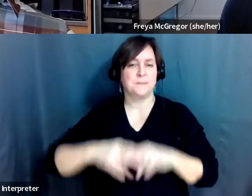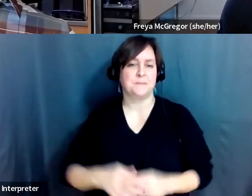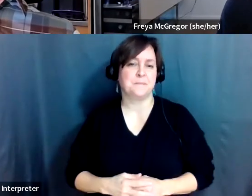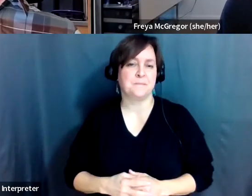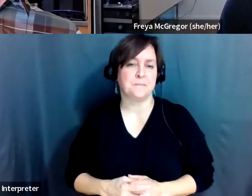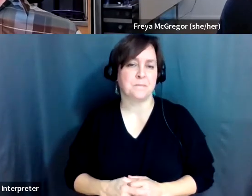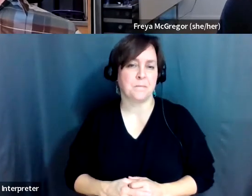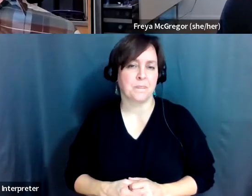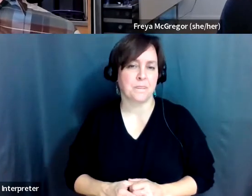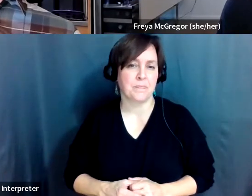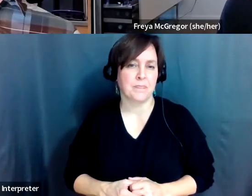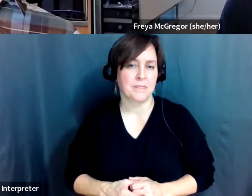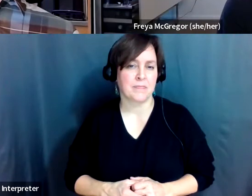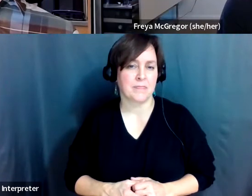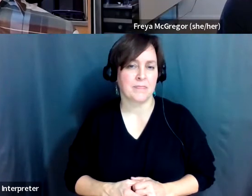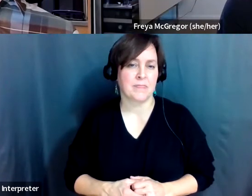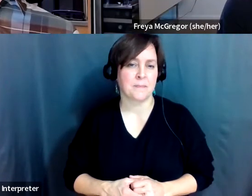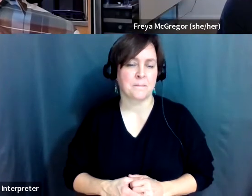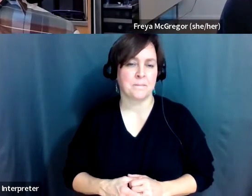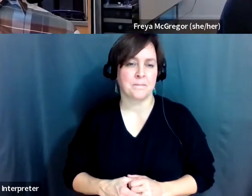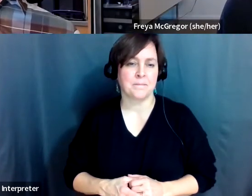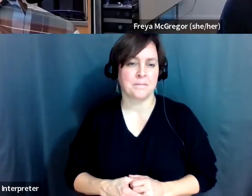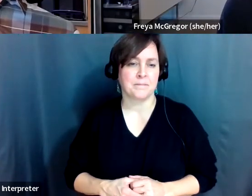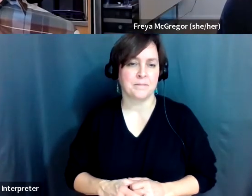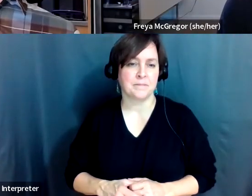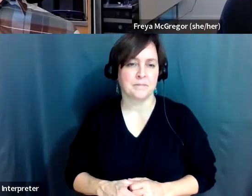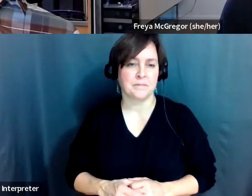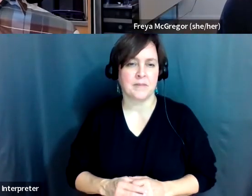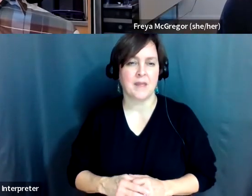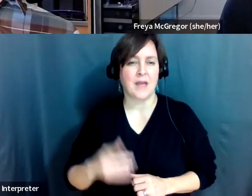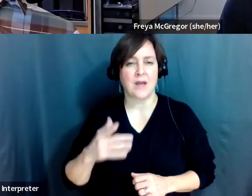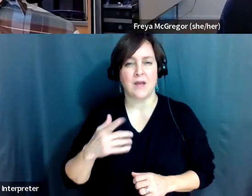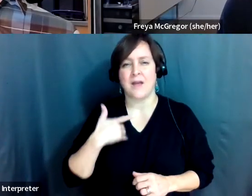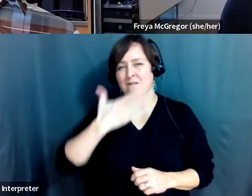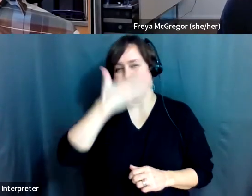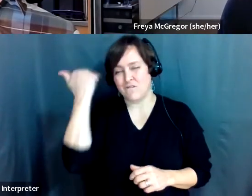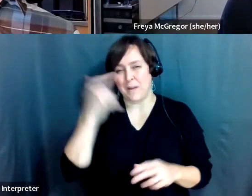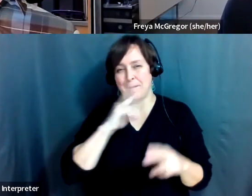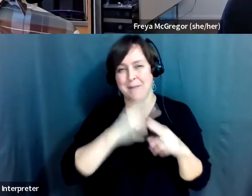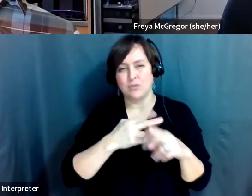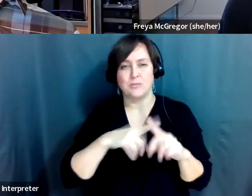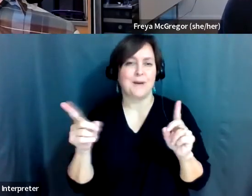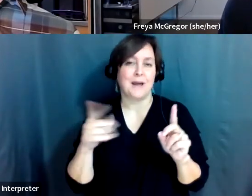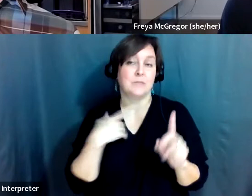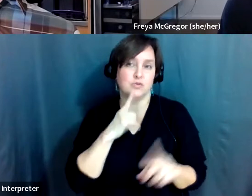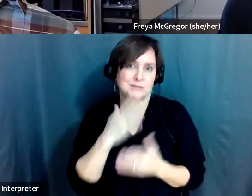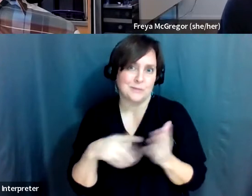about, but I think is super critical. And I'm sure there will be some out there that are envious.